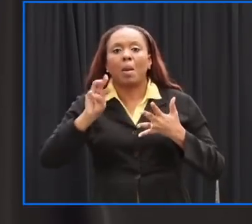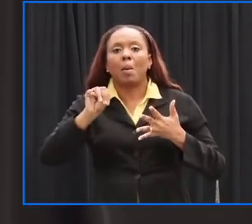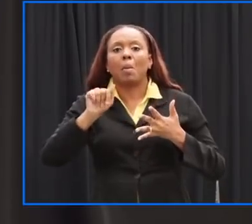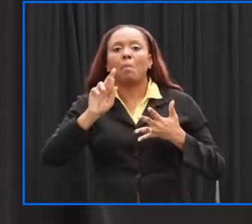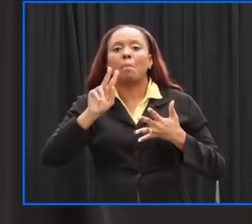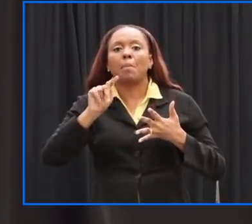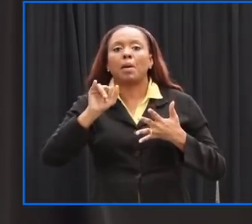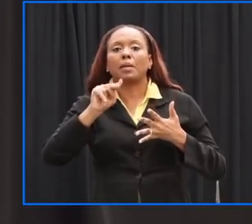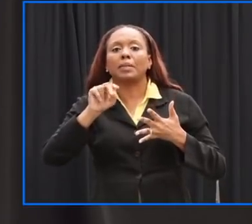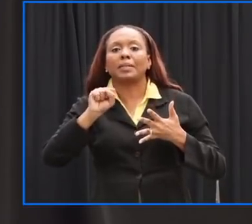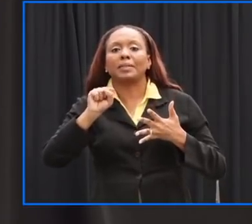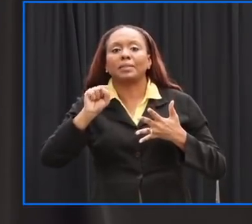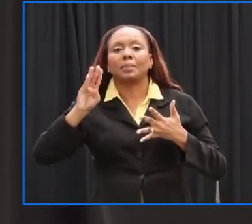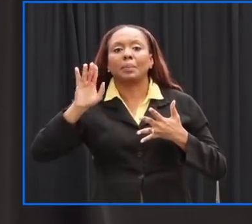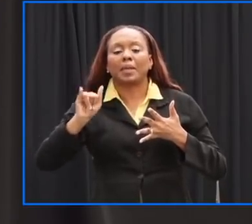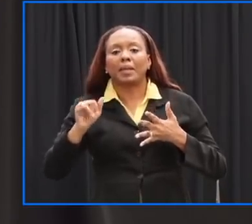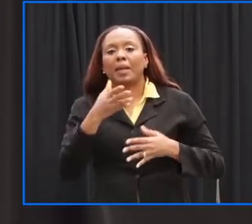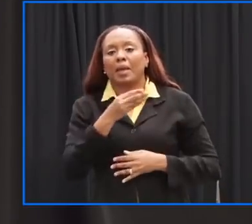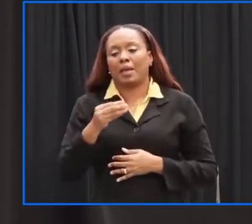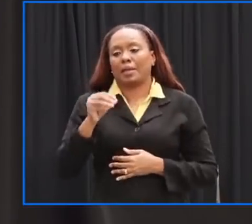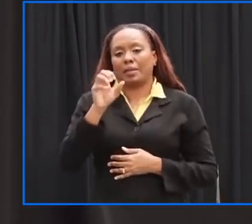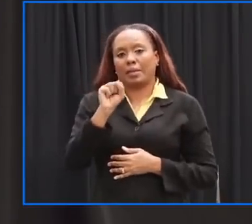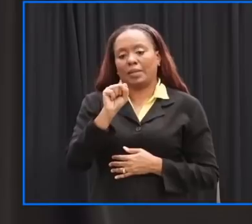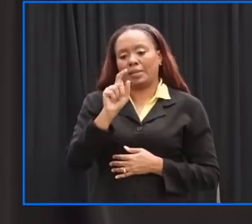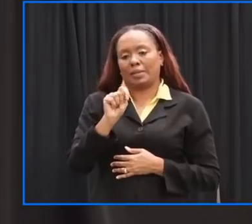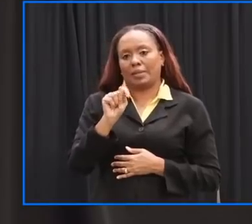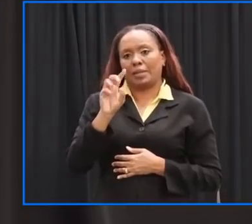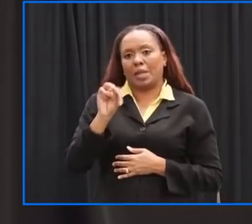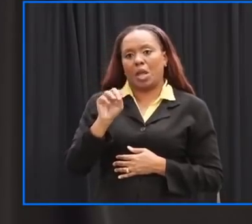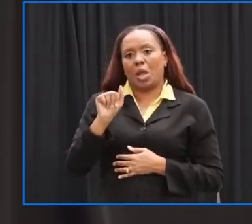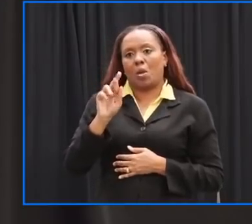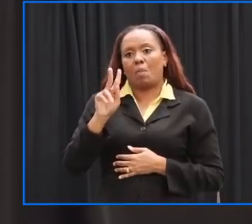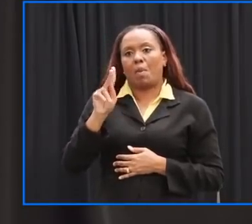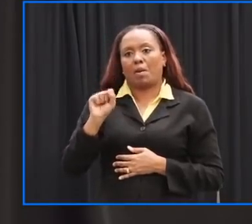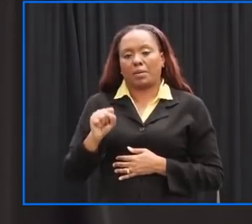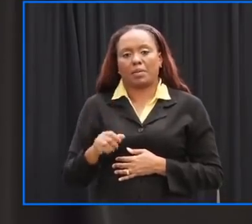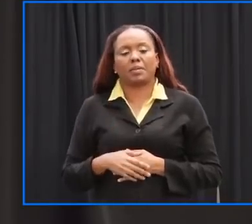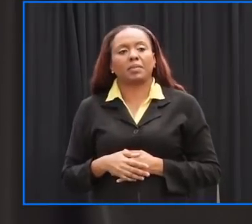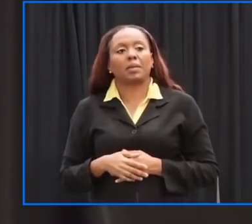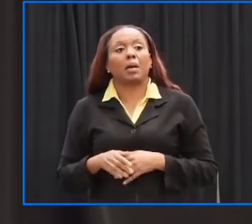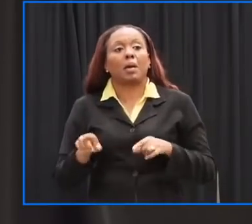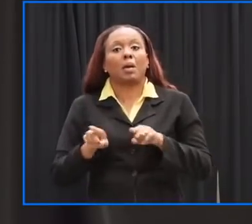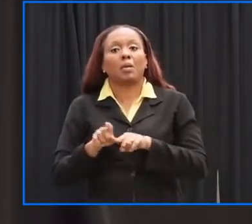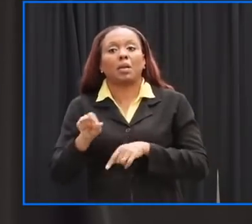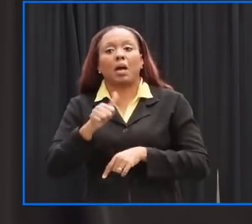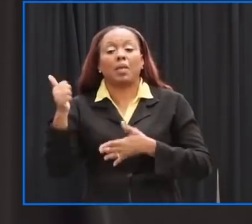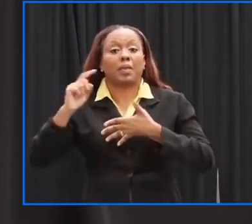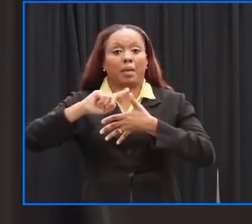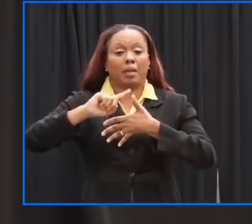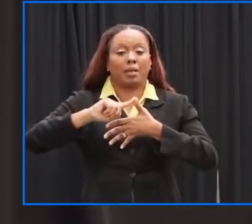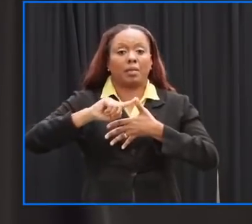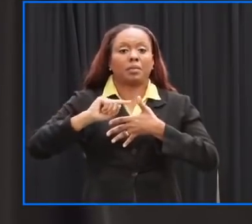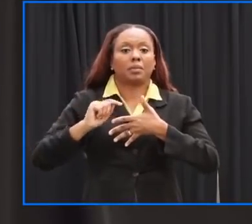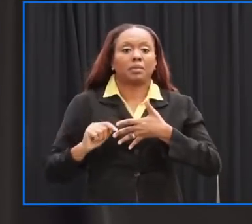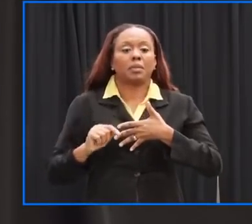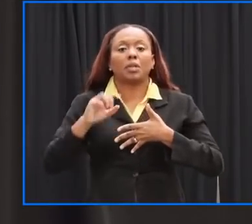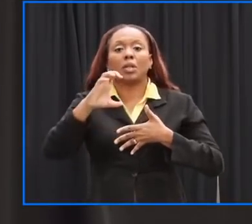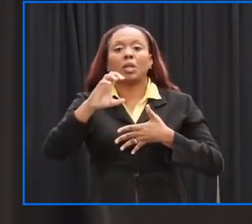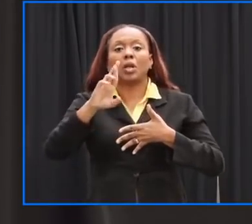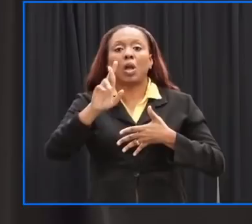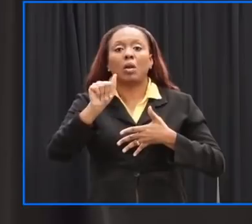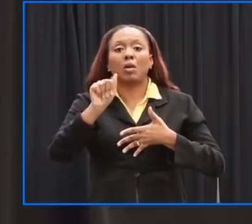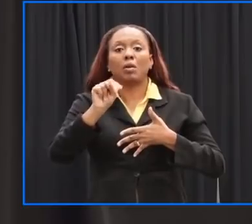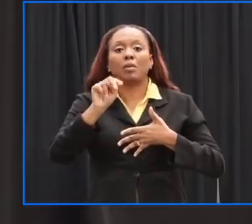and st mark's predominantly as well as some areas along the southeast coast such as the